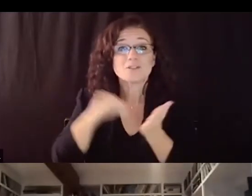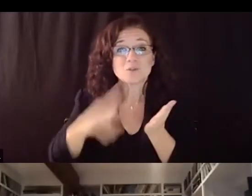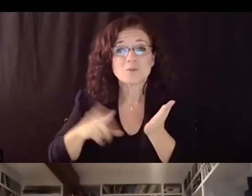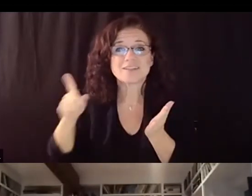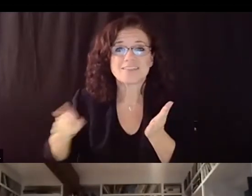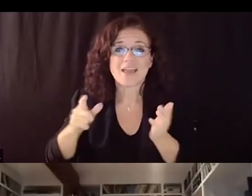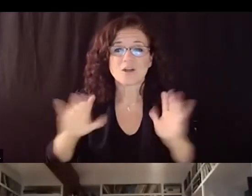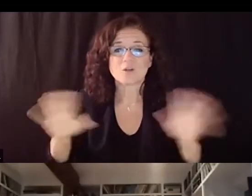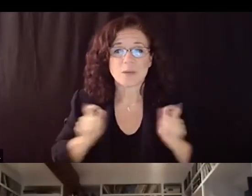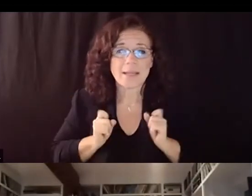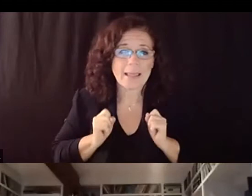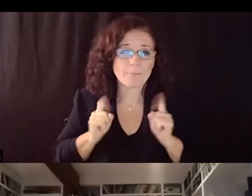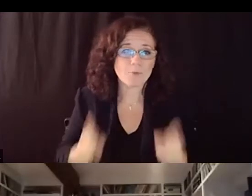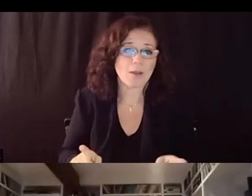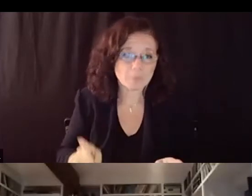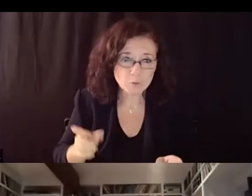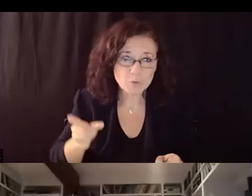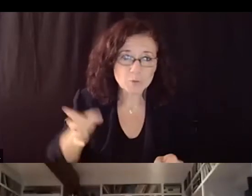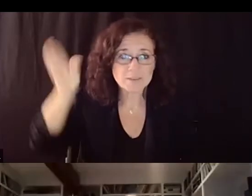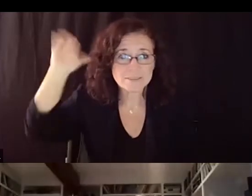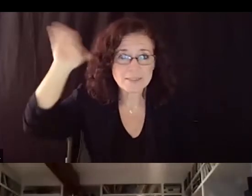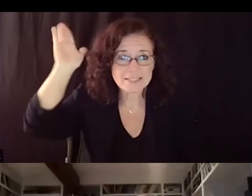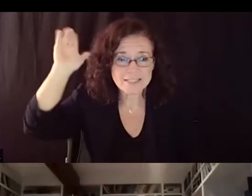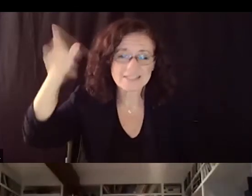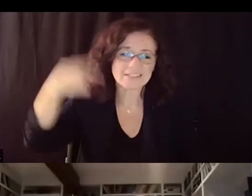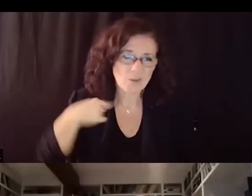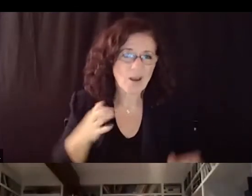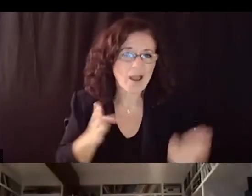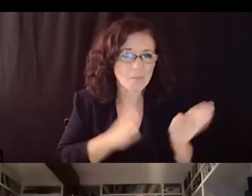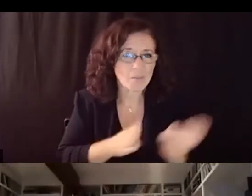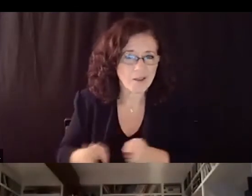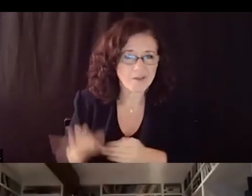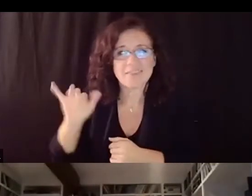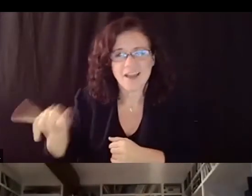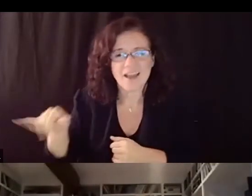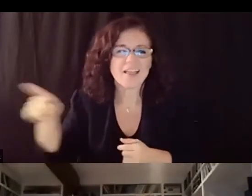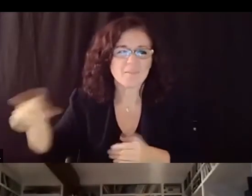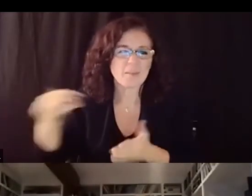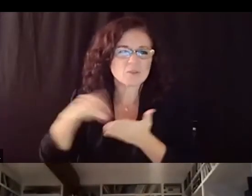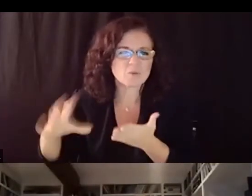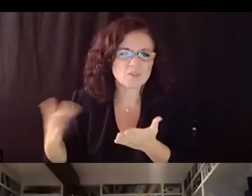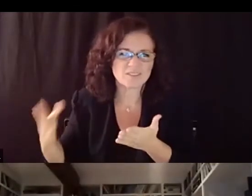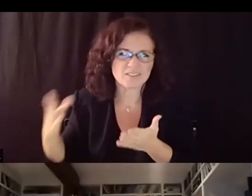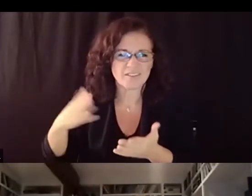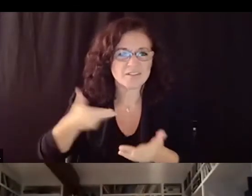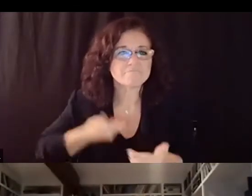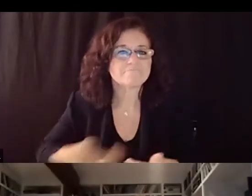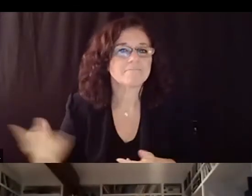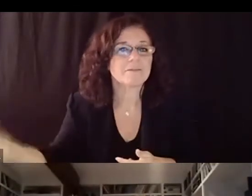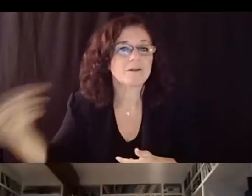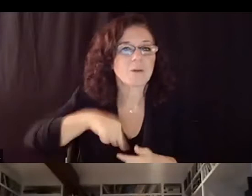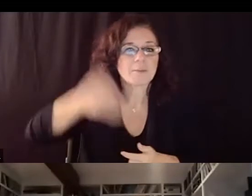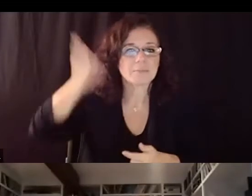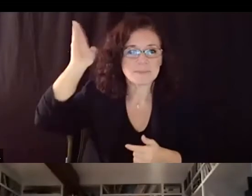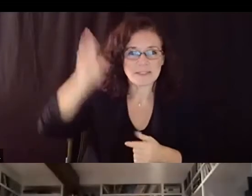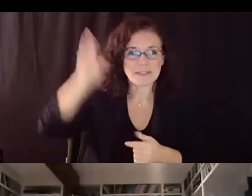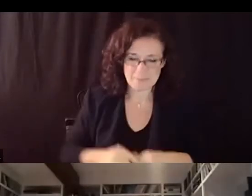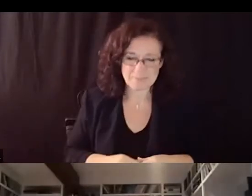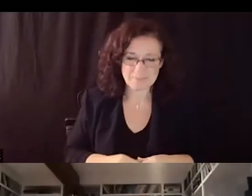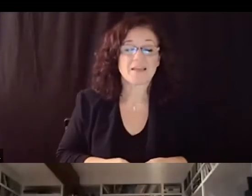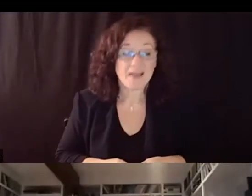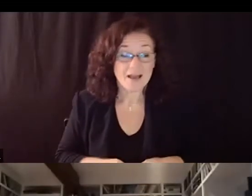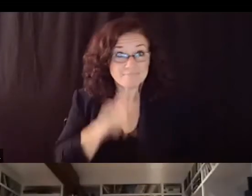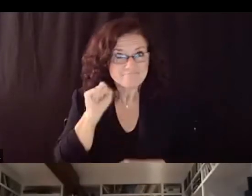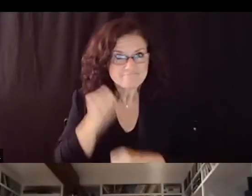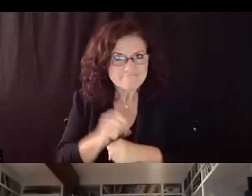anything i'm just i'm just going with it and they got they've got a nice little assignment for them um it was actually very shocking